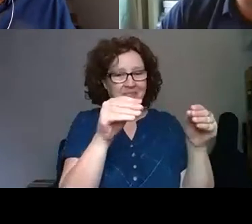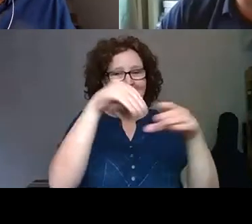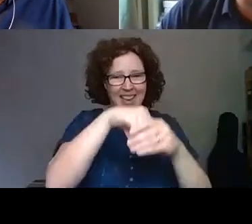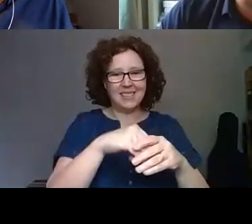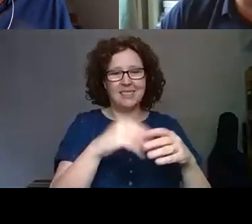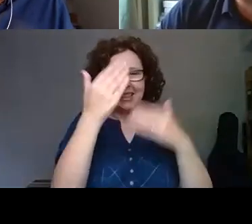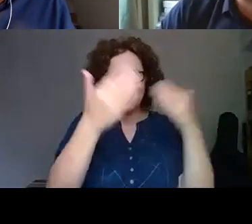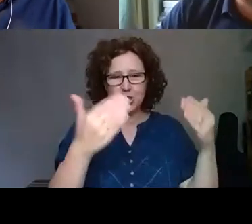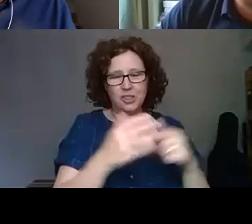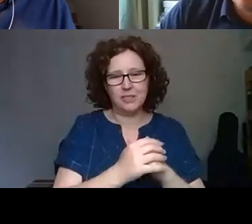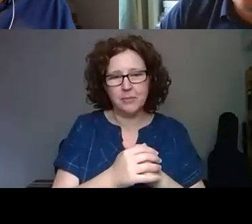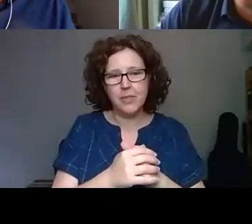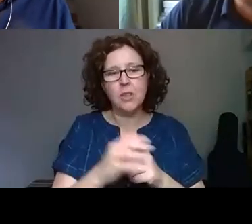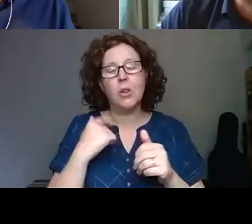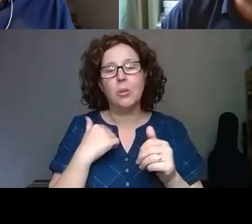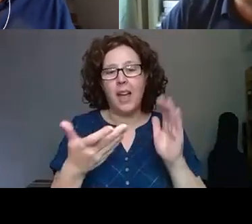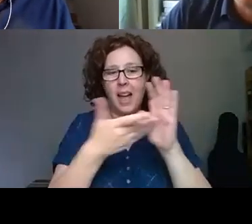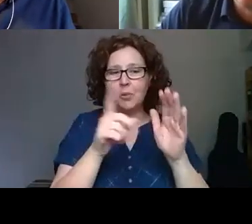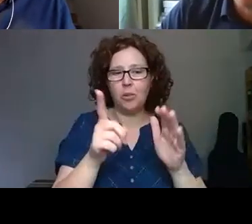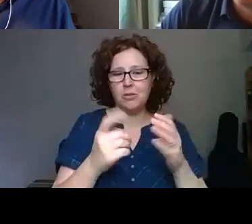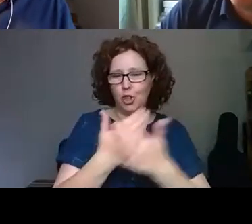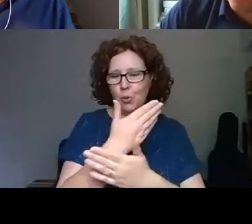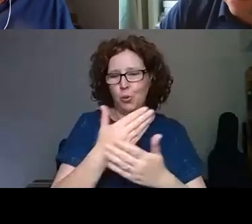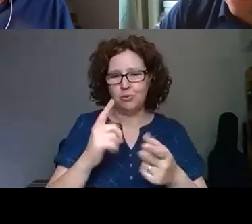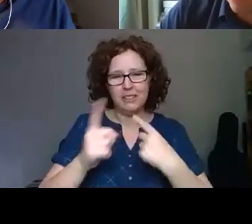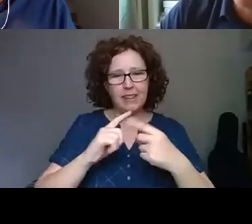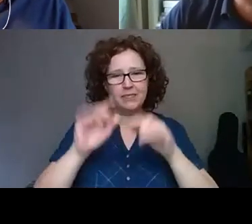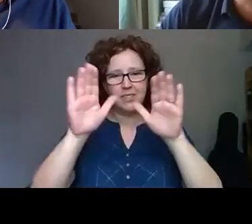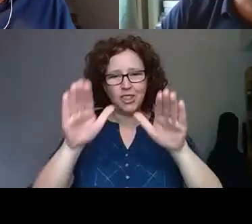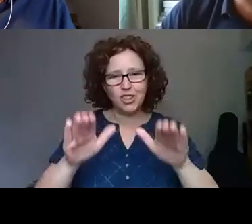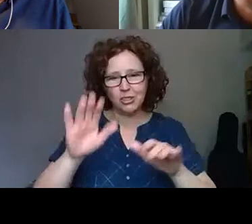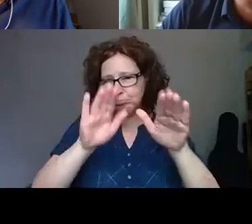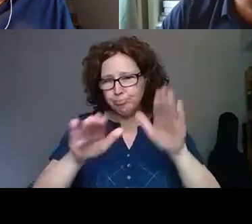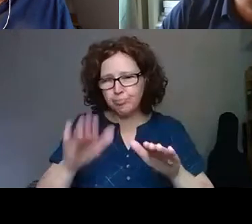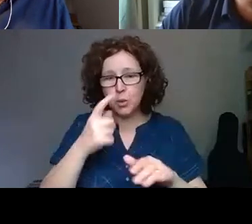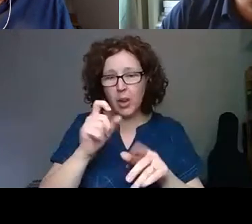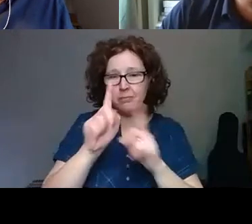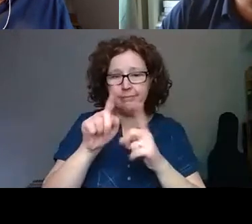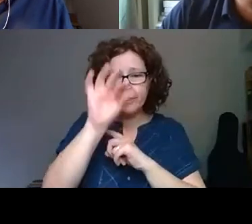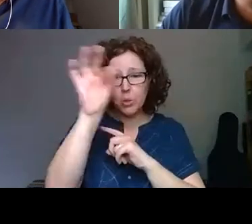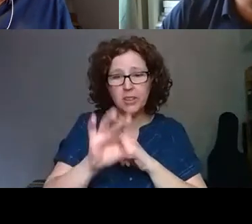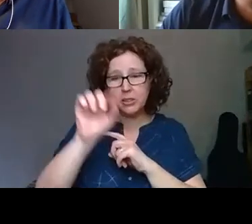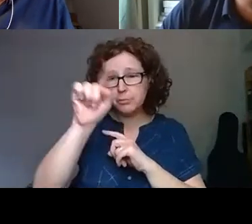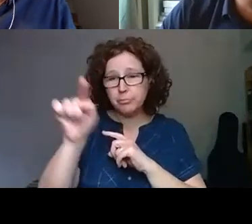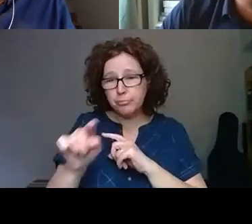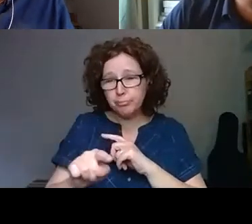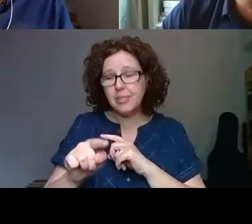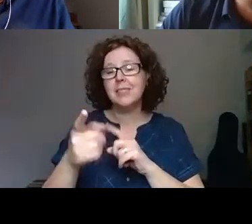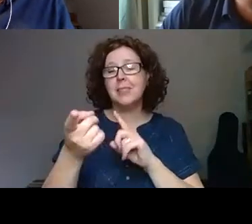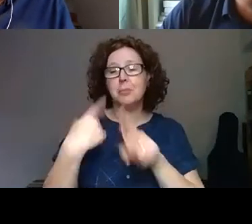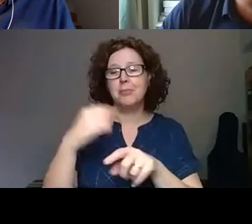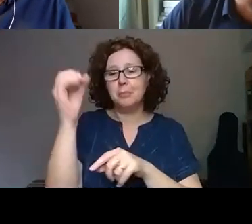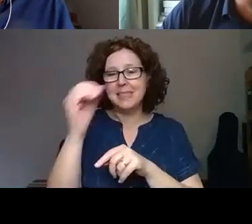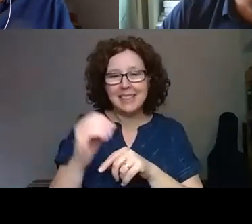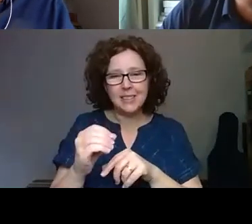touch table where you can, you can answer a series of questions and it will give you a percentage based on your religious background. So it's